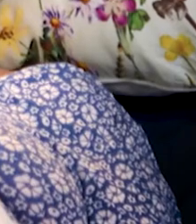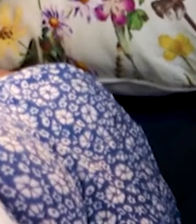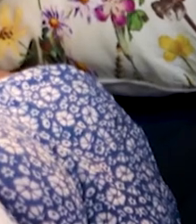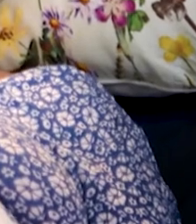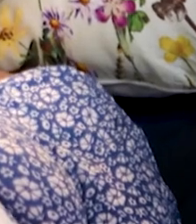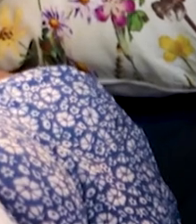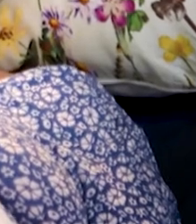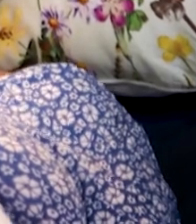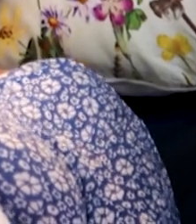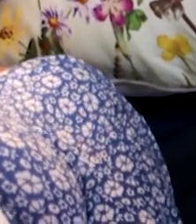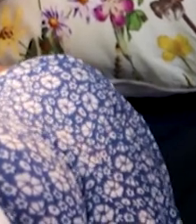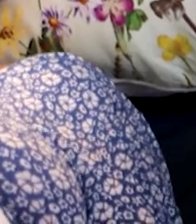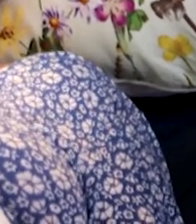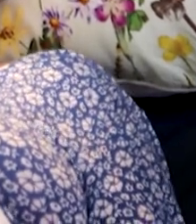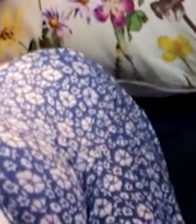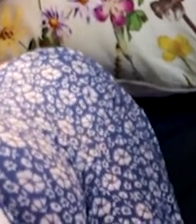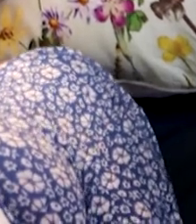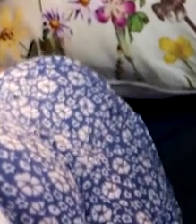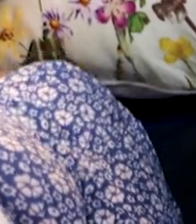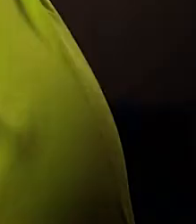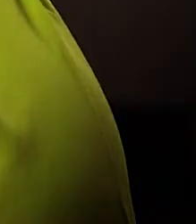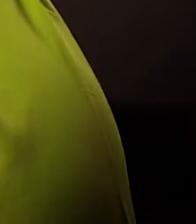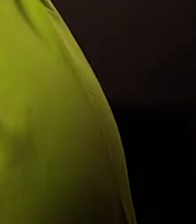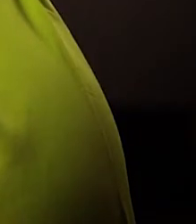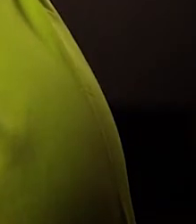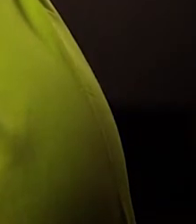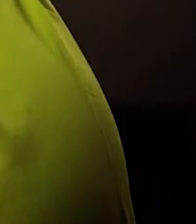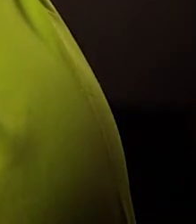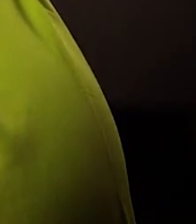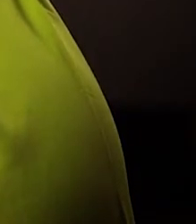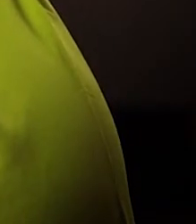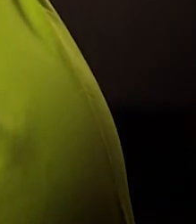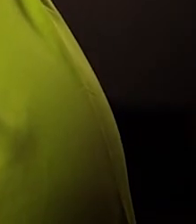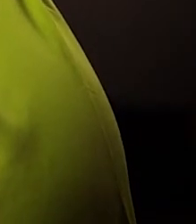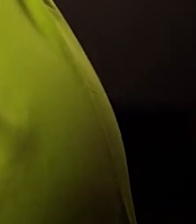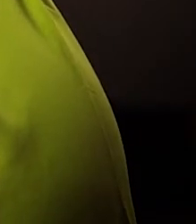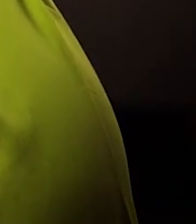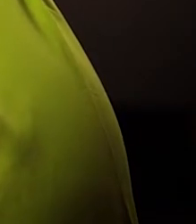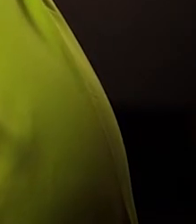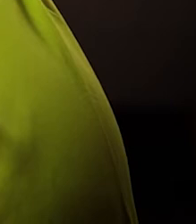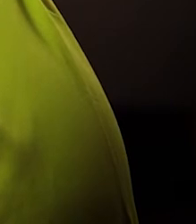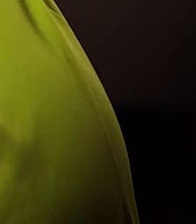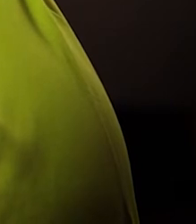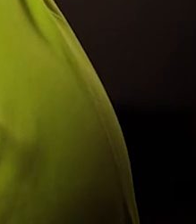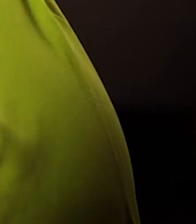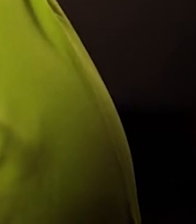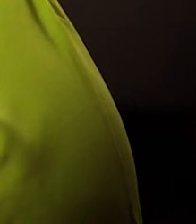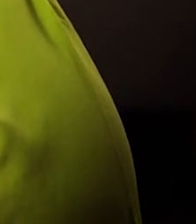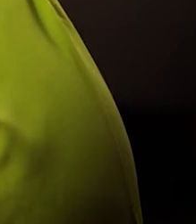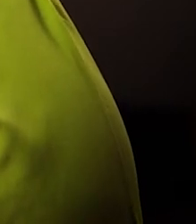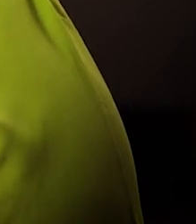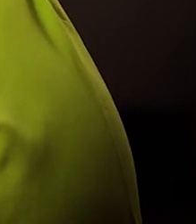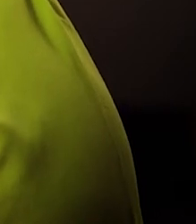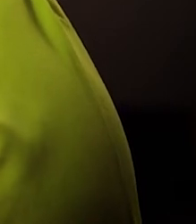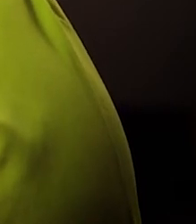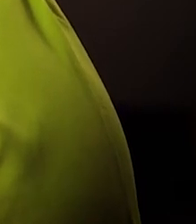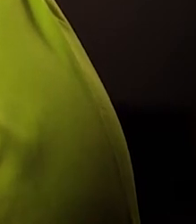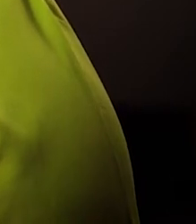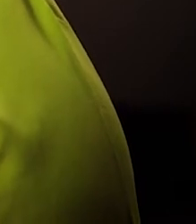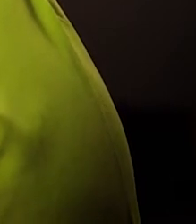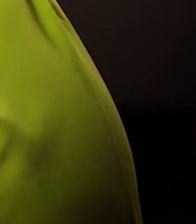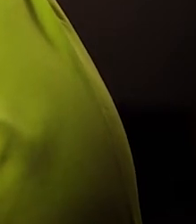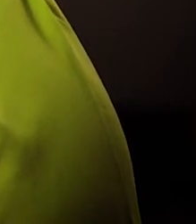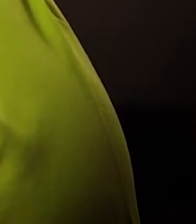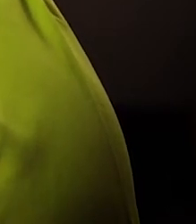I'm building up connections with all of them. It works for me because not only is it I feel like my passion